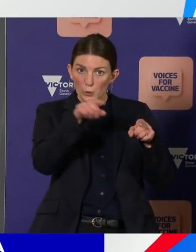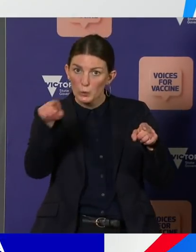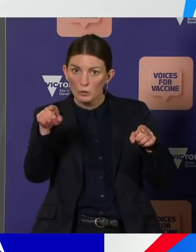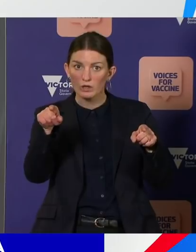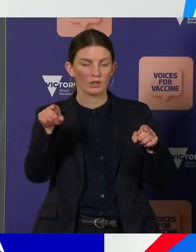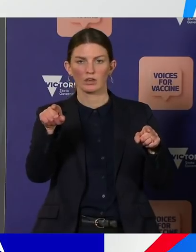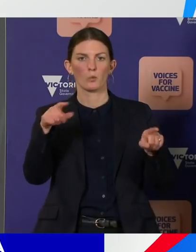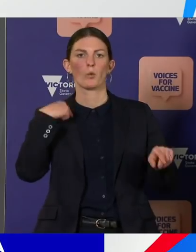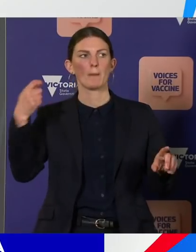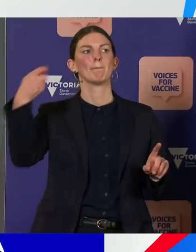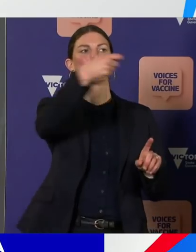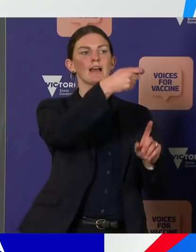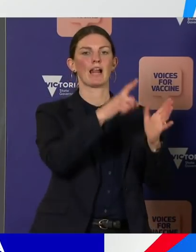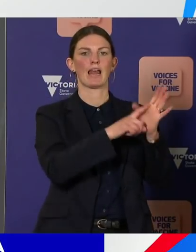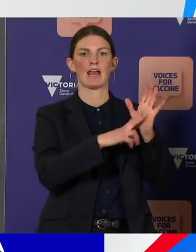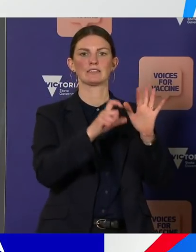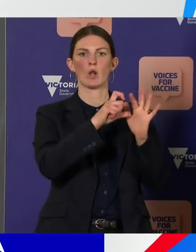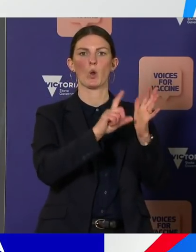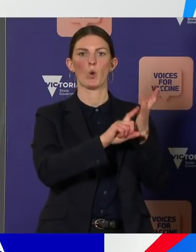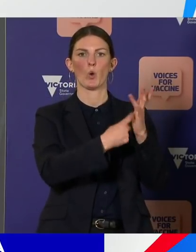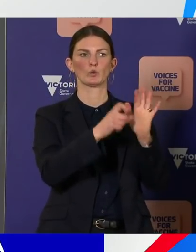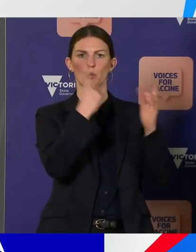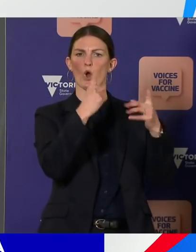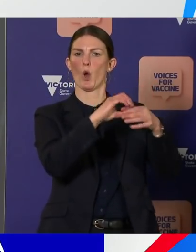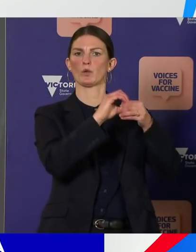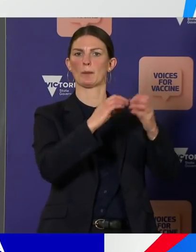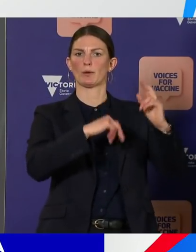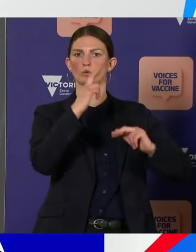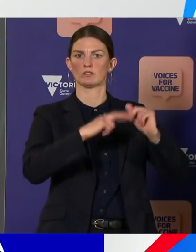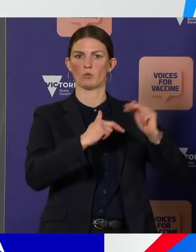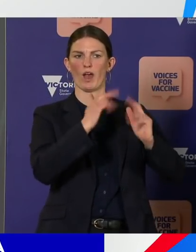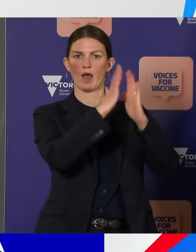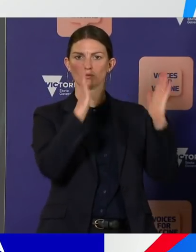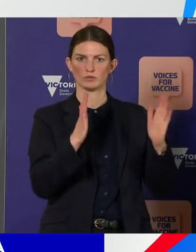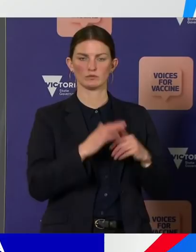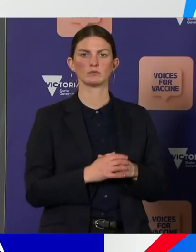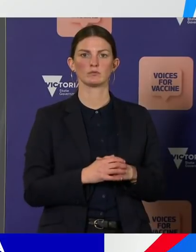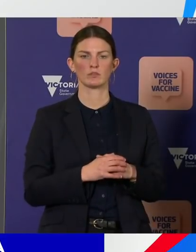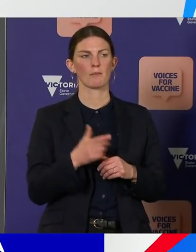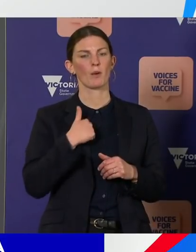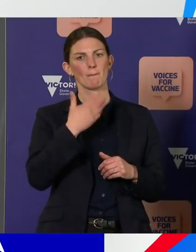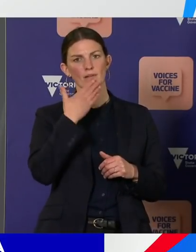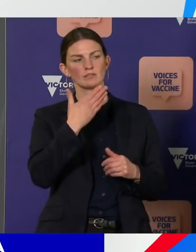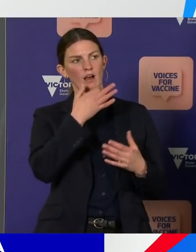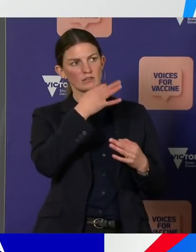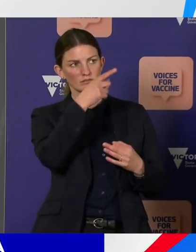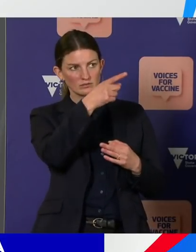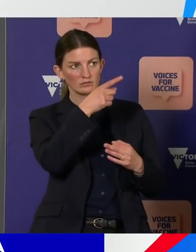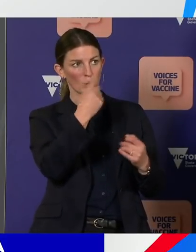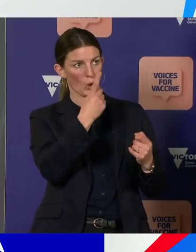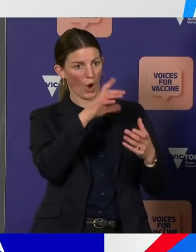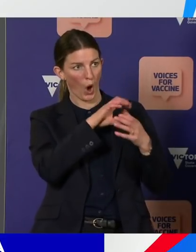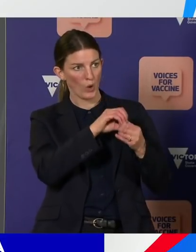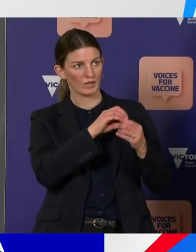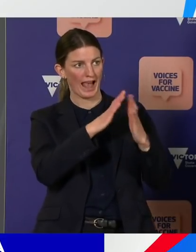but we're also asking the landlords, as they did last year, to show a level of compassion to people who find